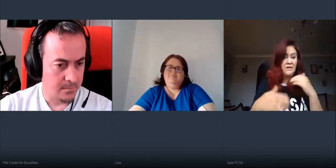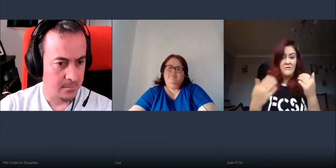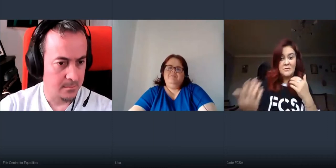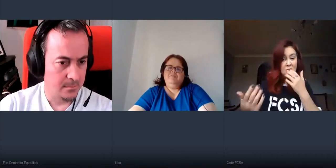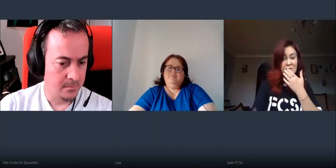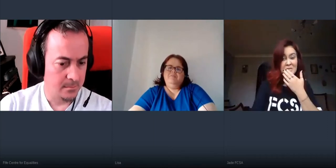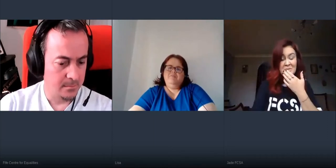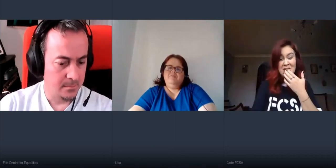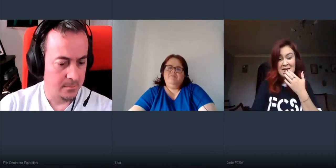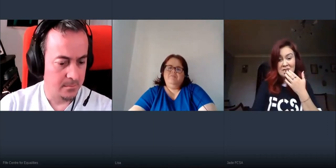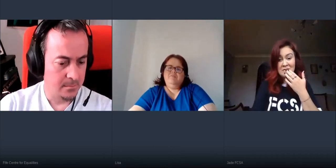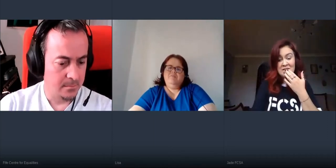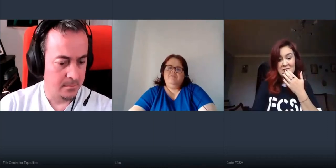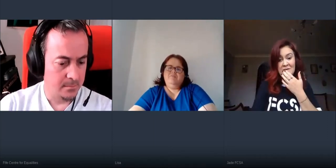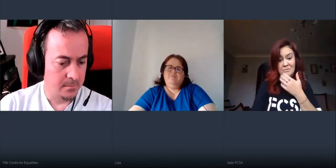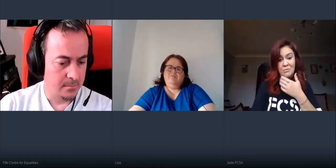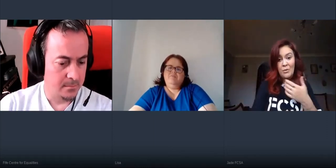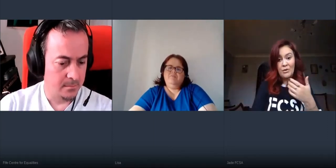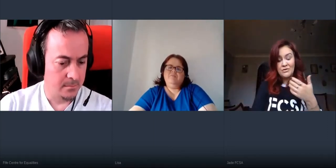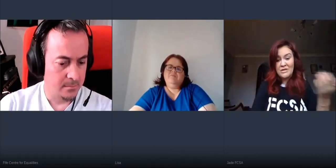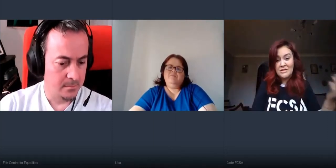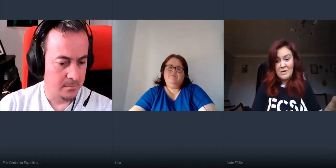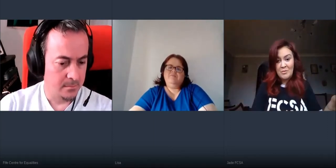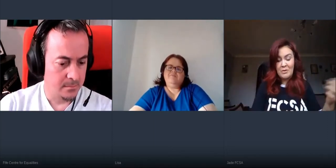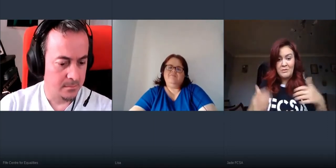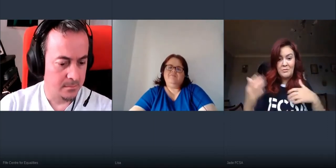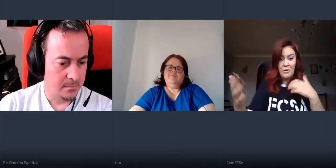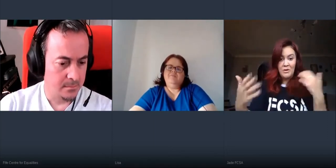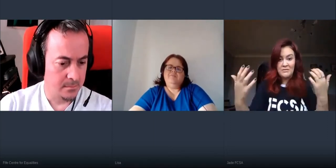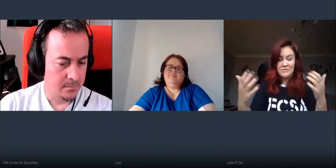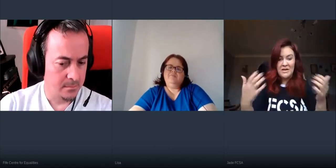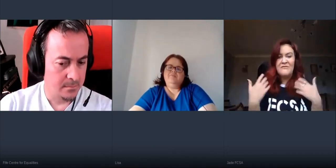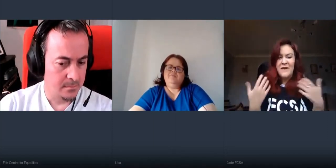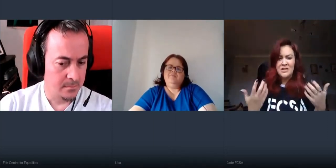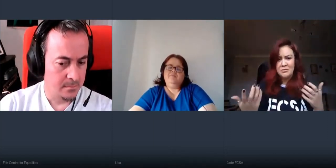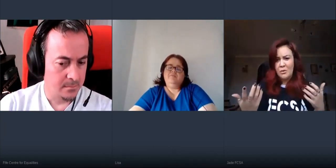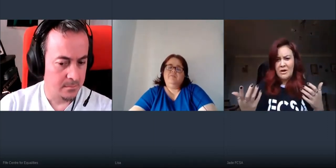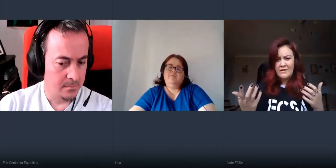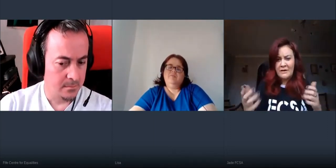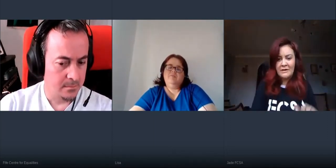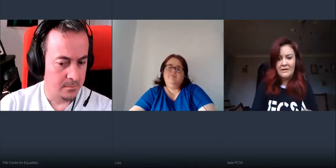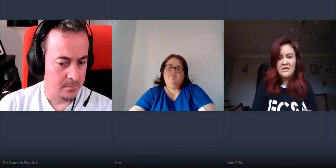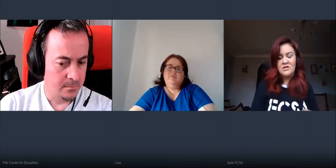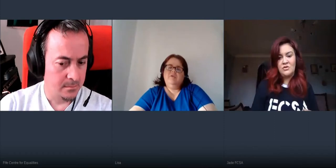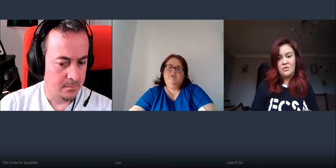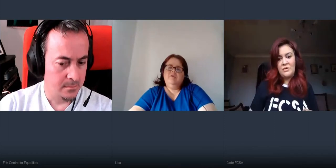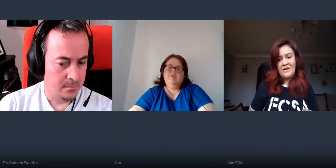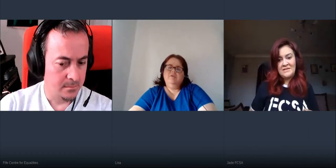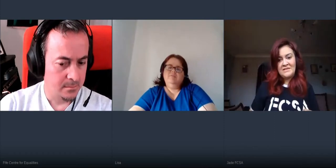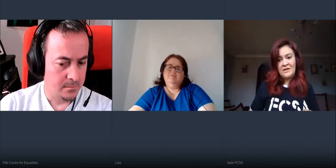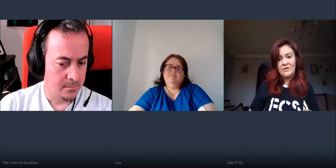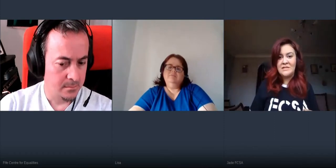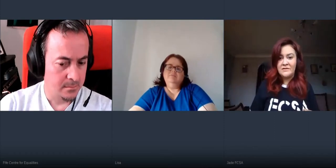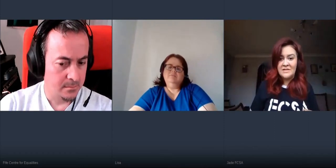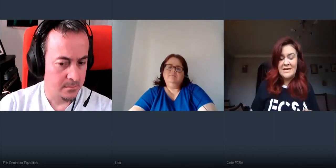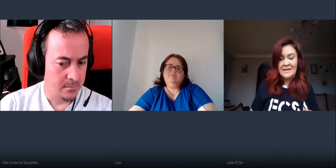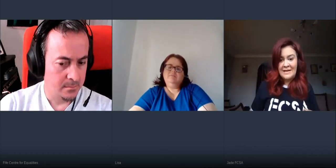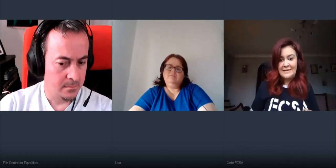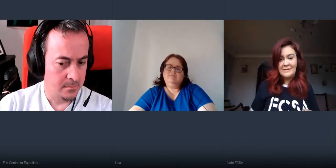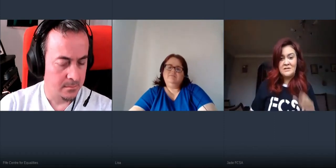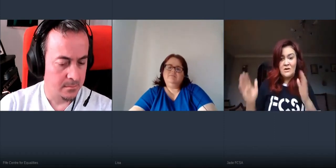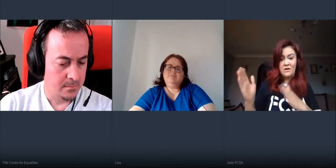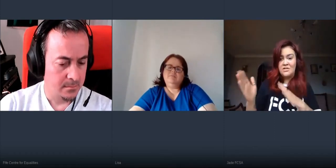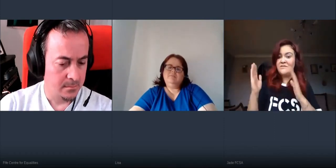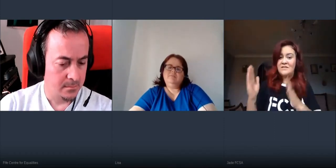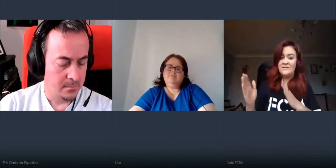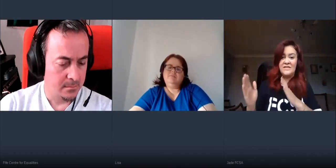kind of government's always been saying with the adults it's it's more transmittable and more affects you more i think so we've had to take on a different set of guidelines